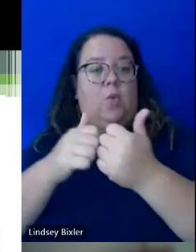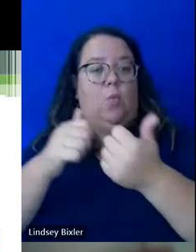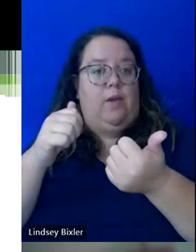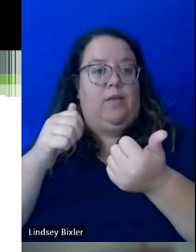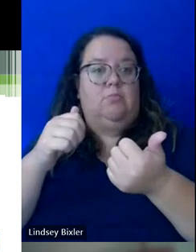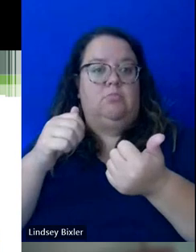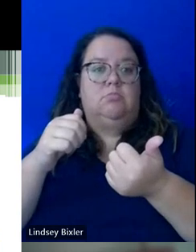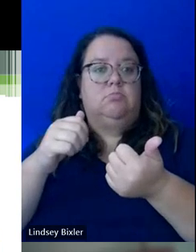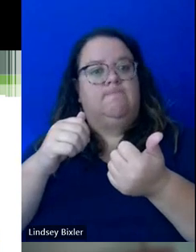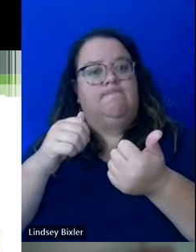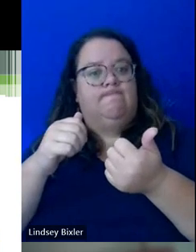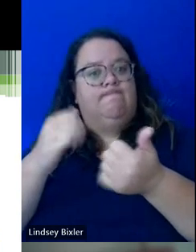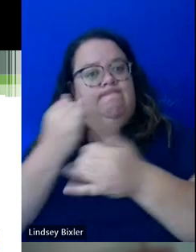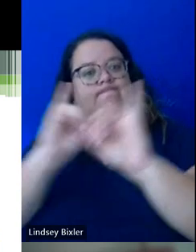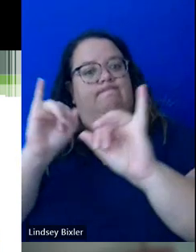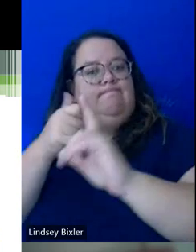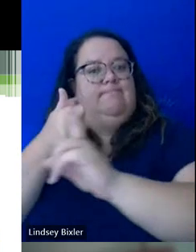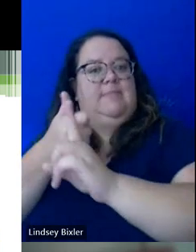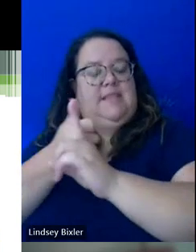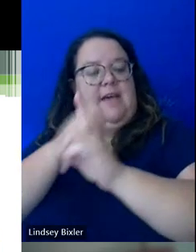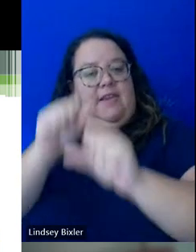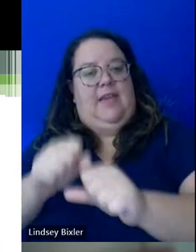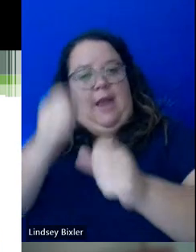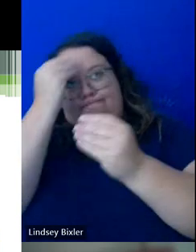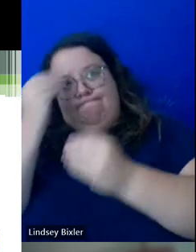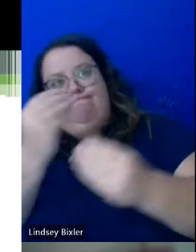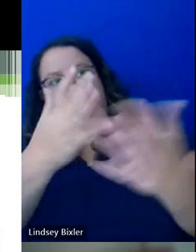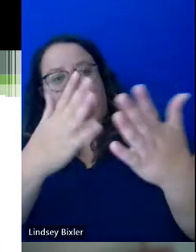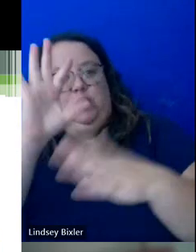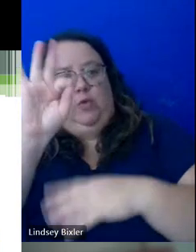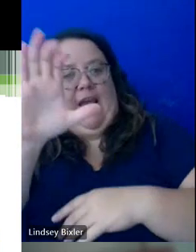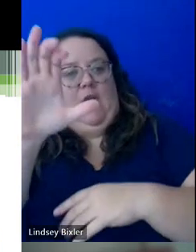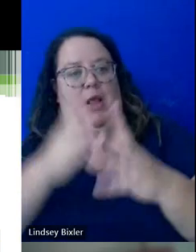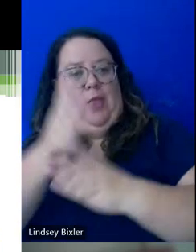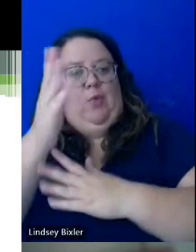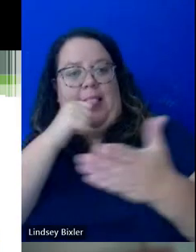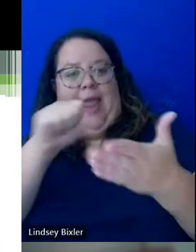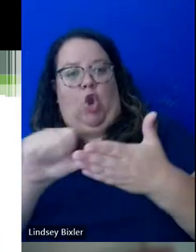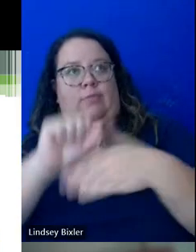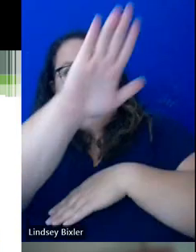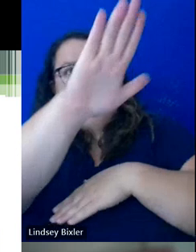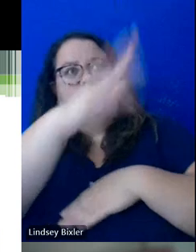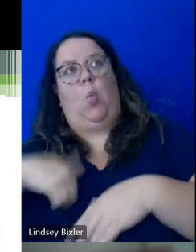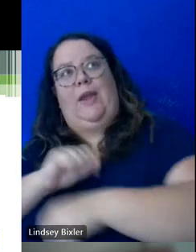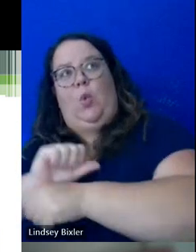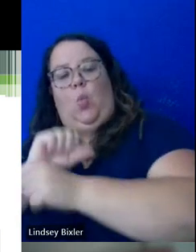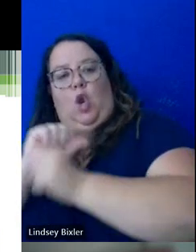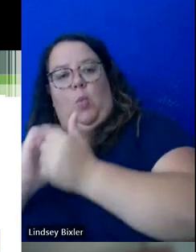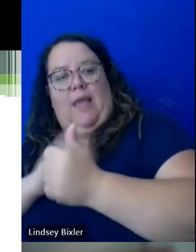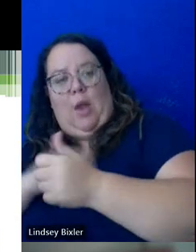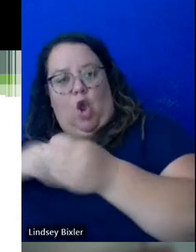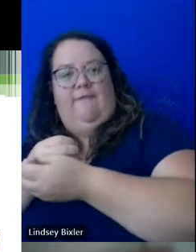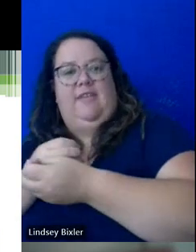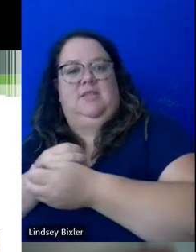and every semester to disclose to faculty through an accommodation letter that they're working with. Our office are eligible for accommodations.